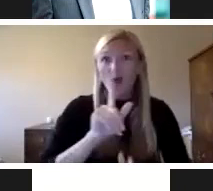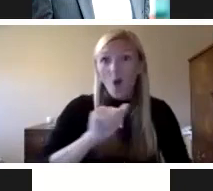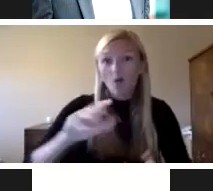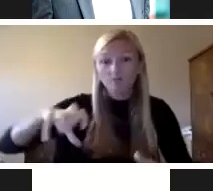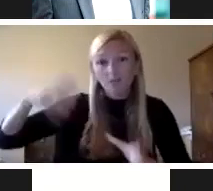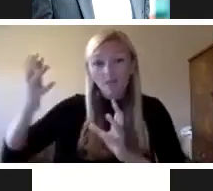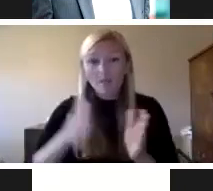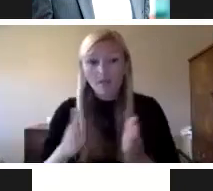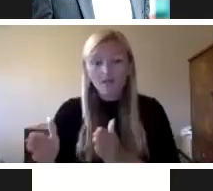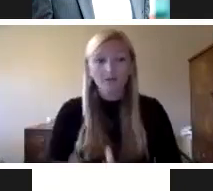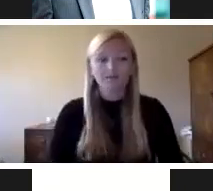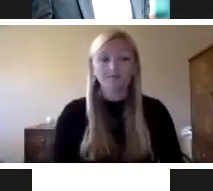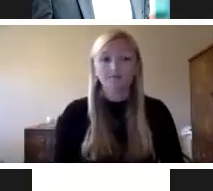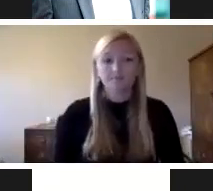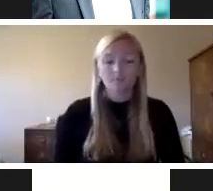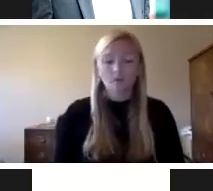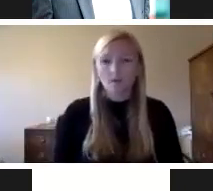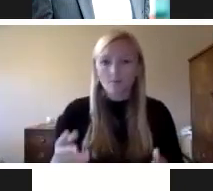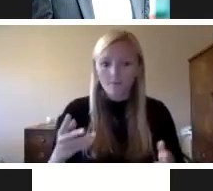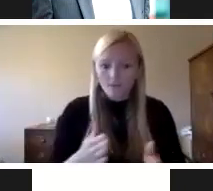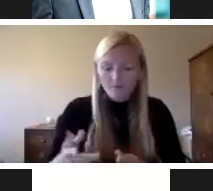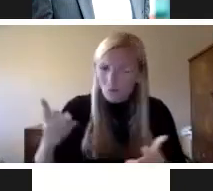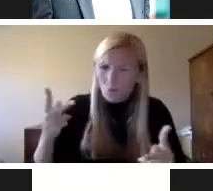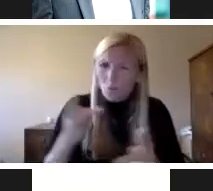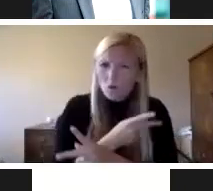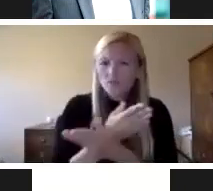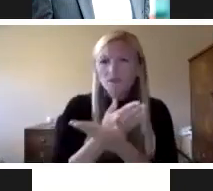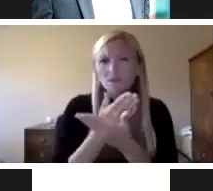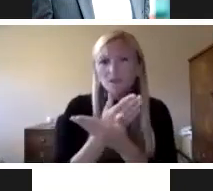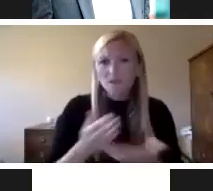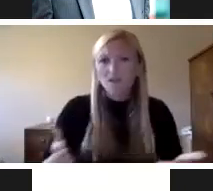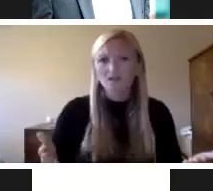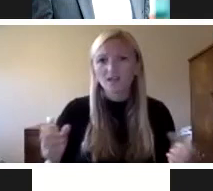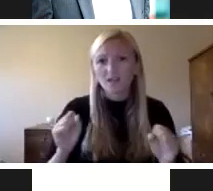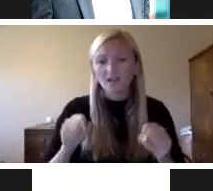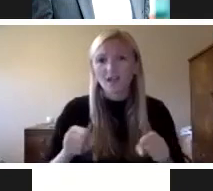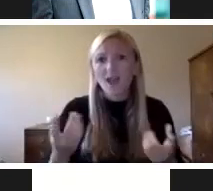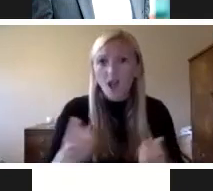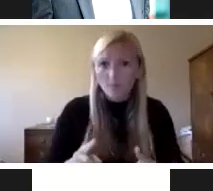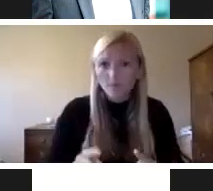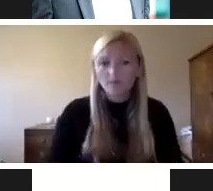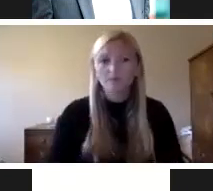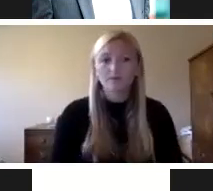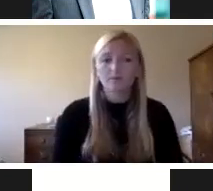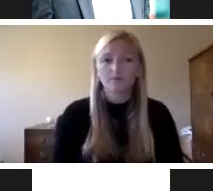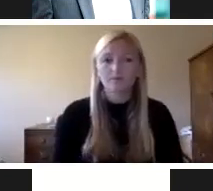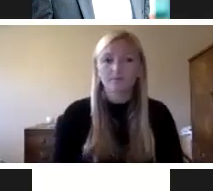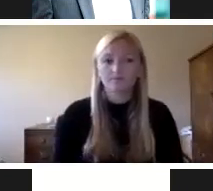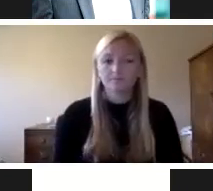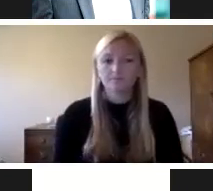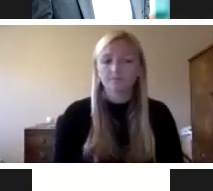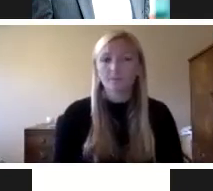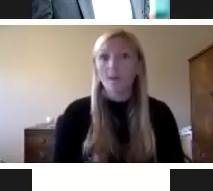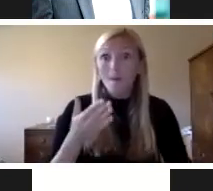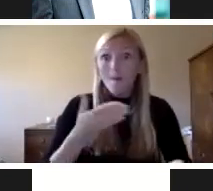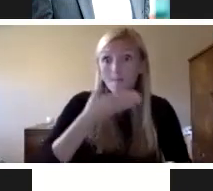Operational endeavors to prepare for the worst things are better handled through risk mitigation and response planning. It's better to